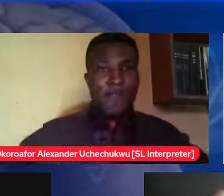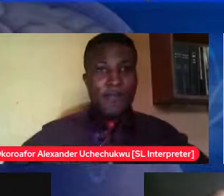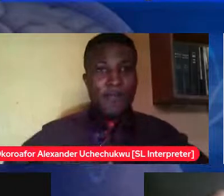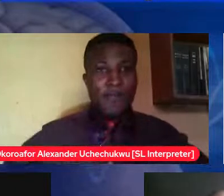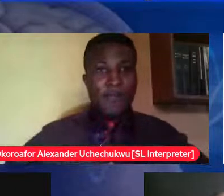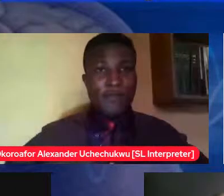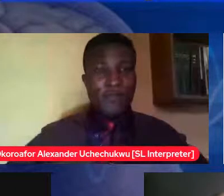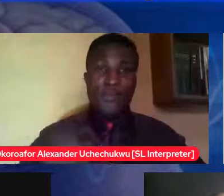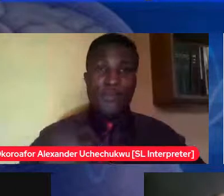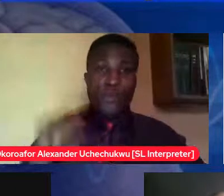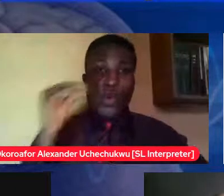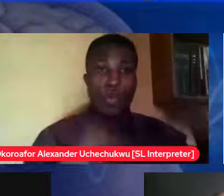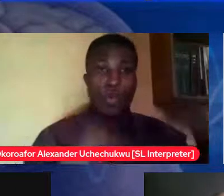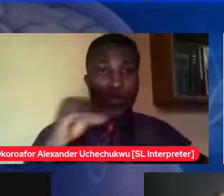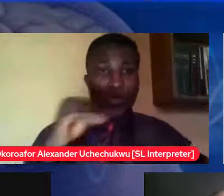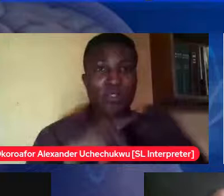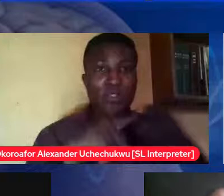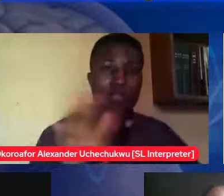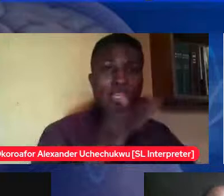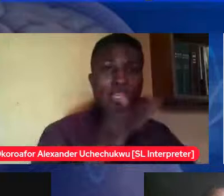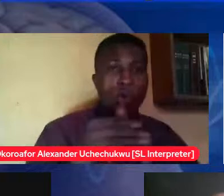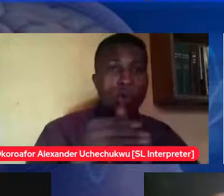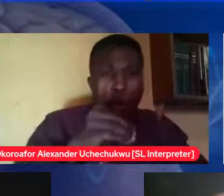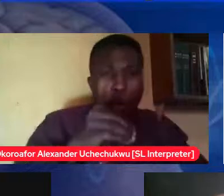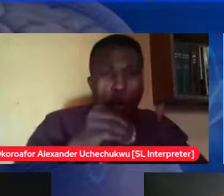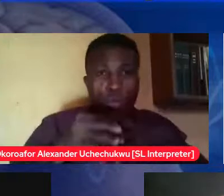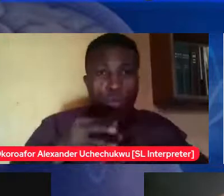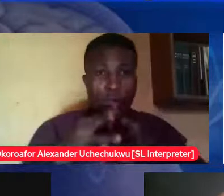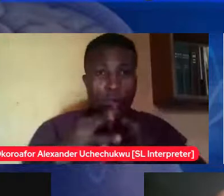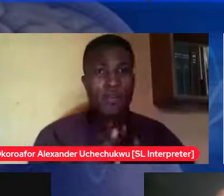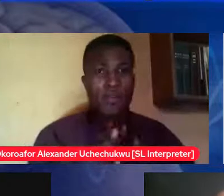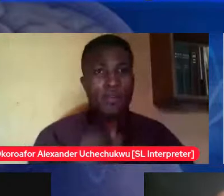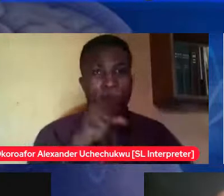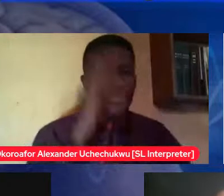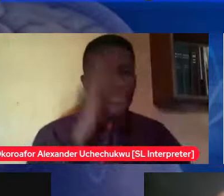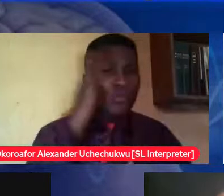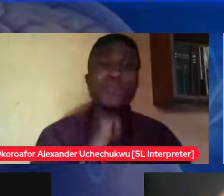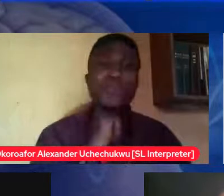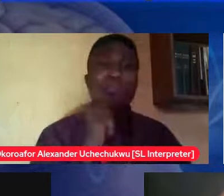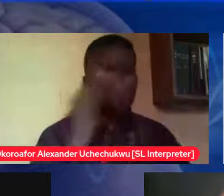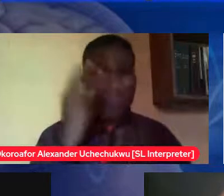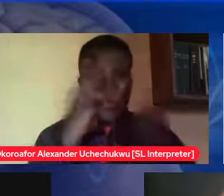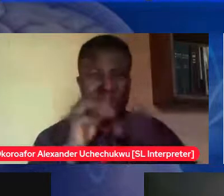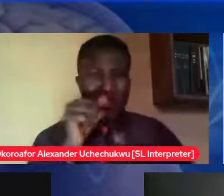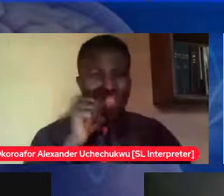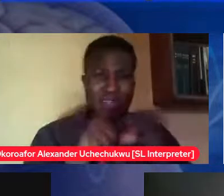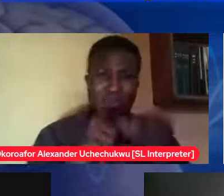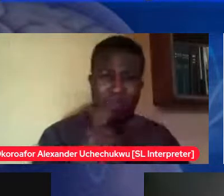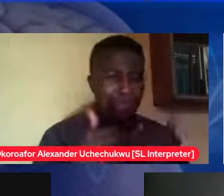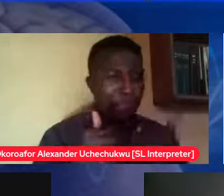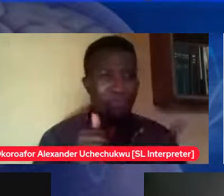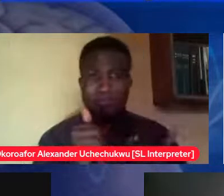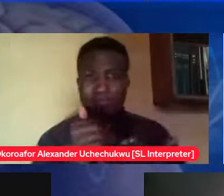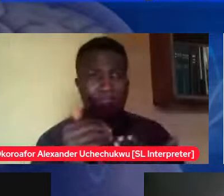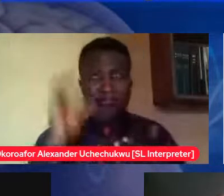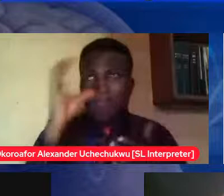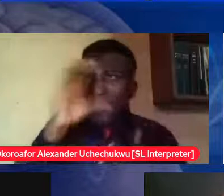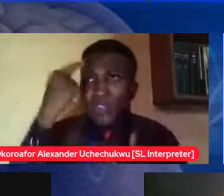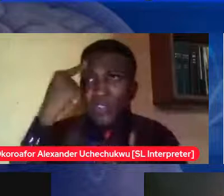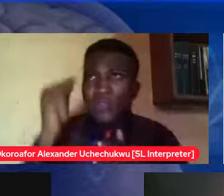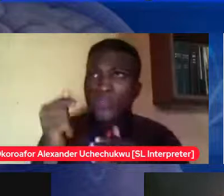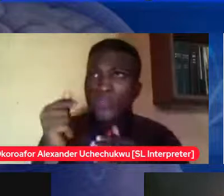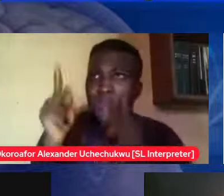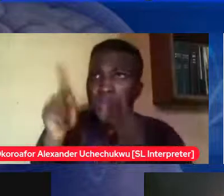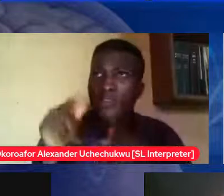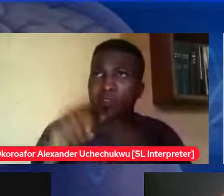be worried about let them come and go and marry half two day you'll be focused on helping them maximize their contribution to society but because you're not even